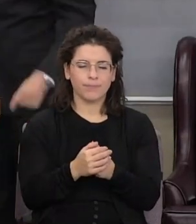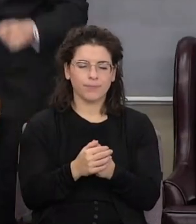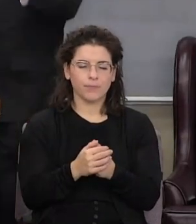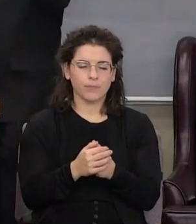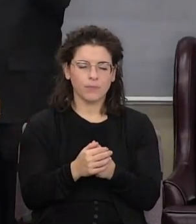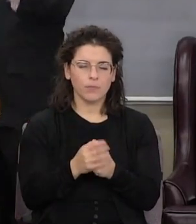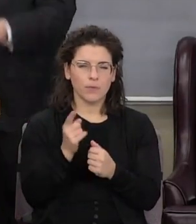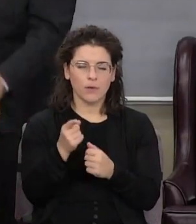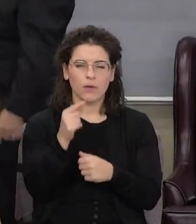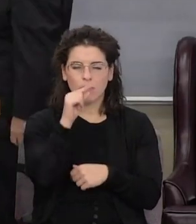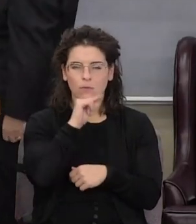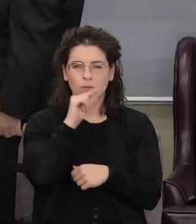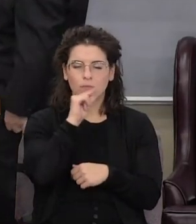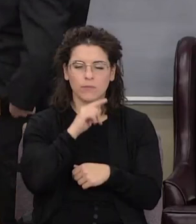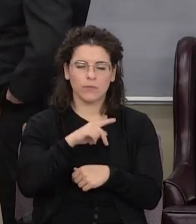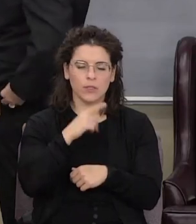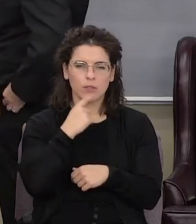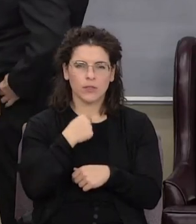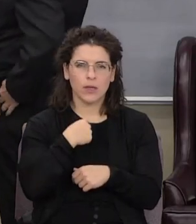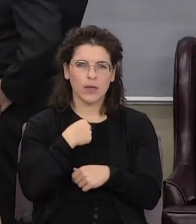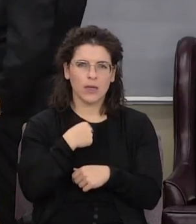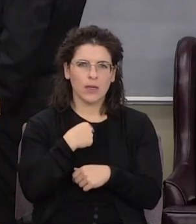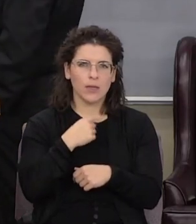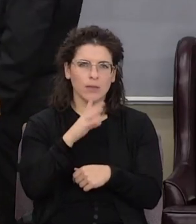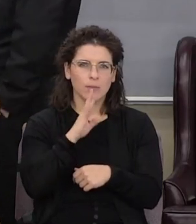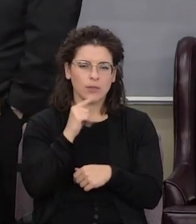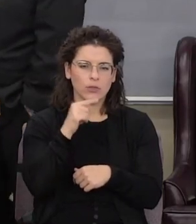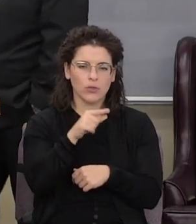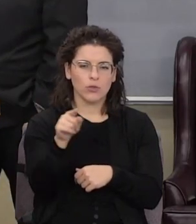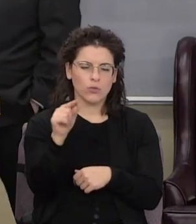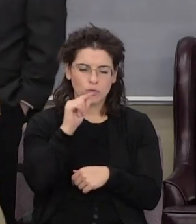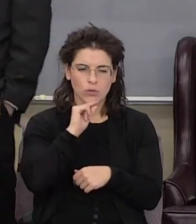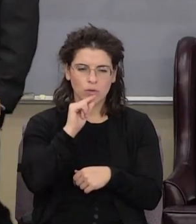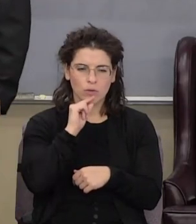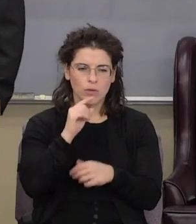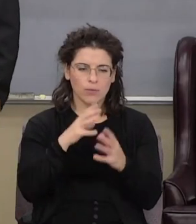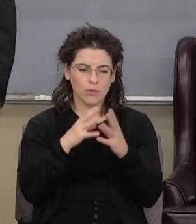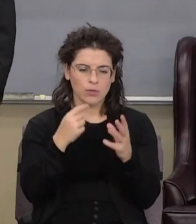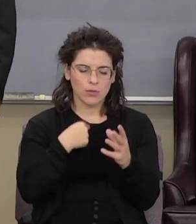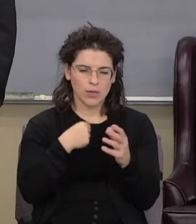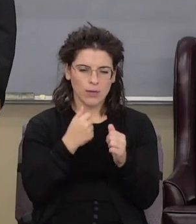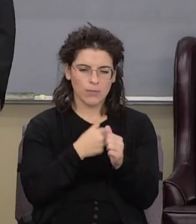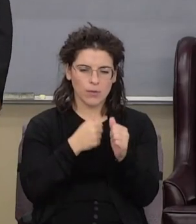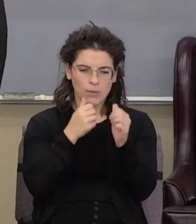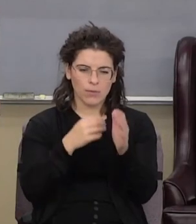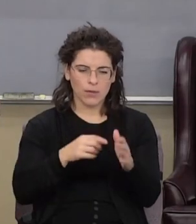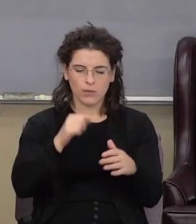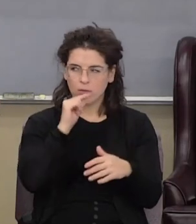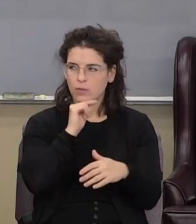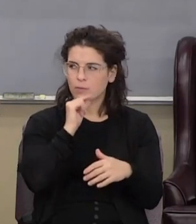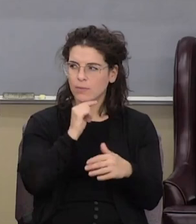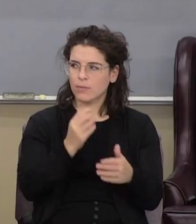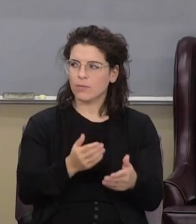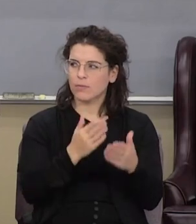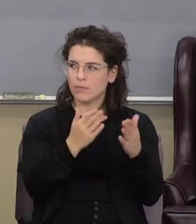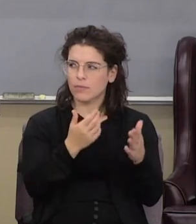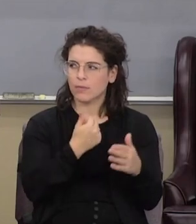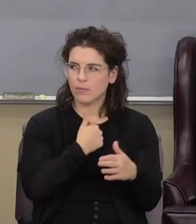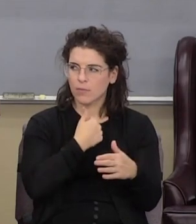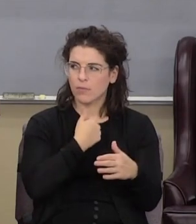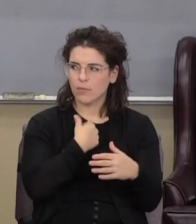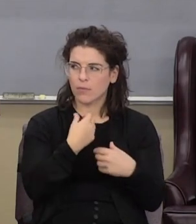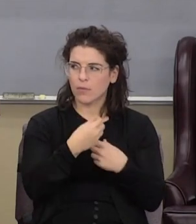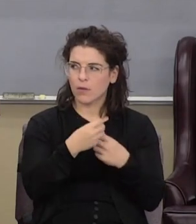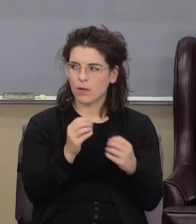and you Gentiles Paul said I speak to you Gentiles as much as I am the apostle of Gentiles I magnify my office